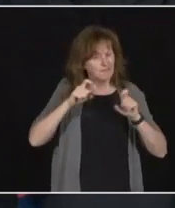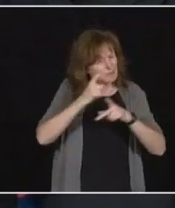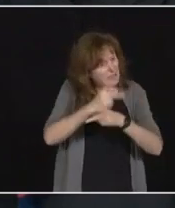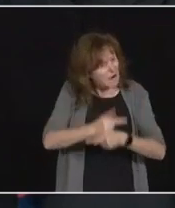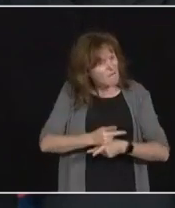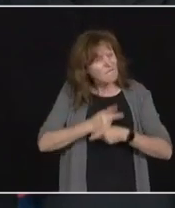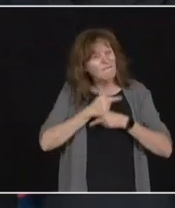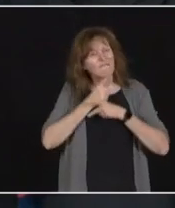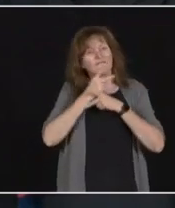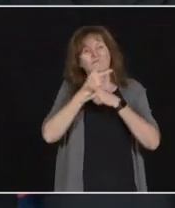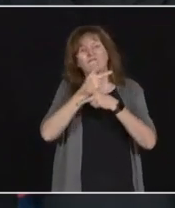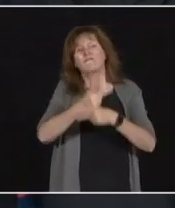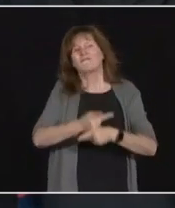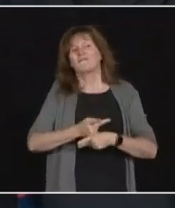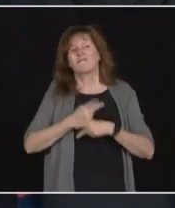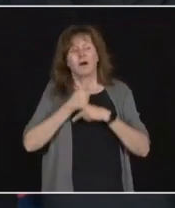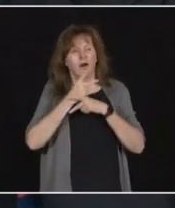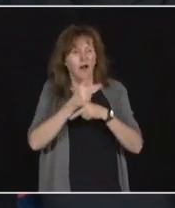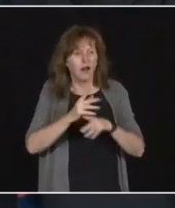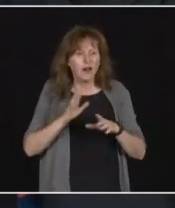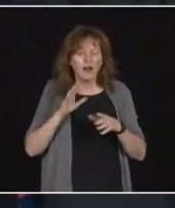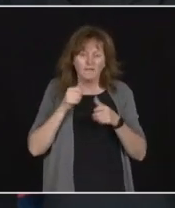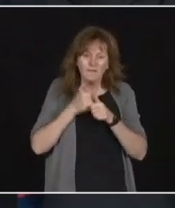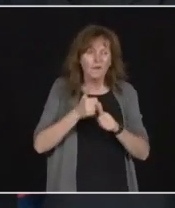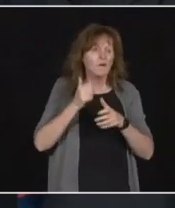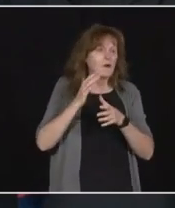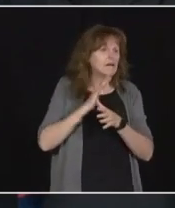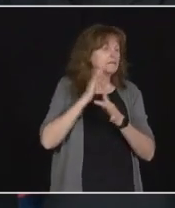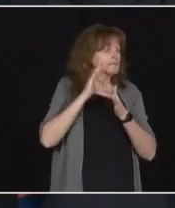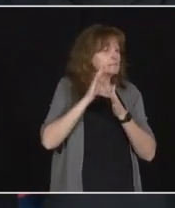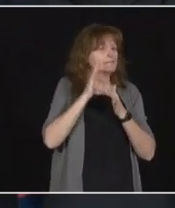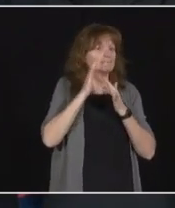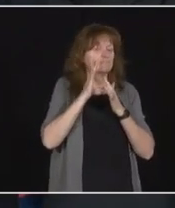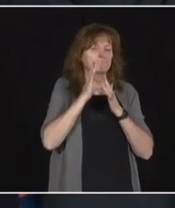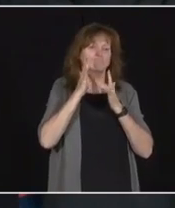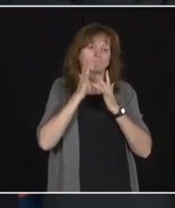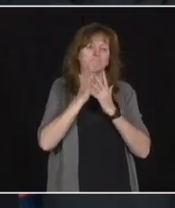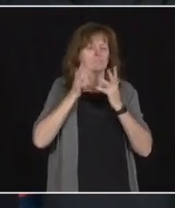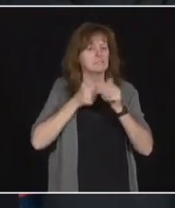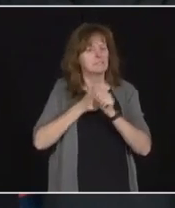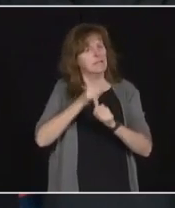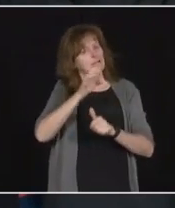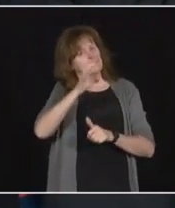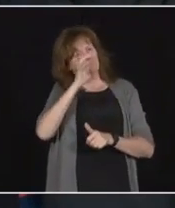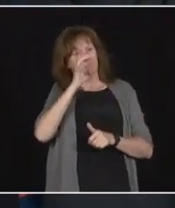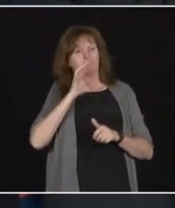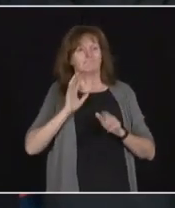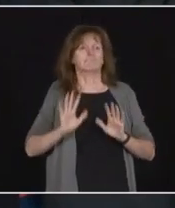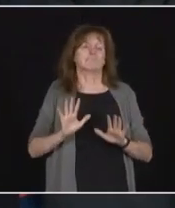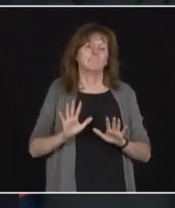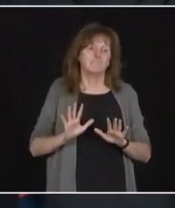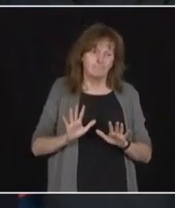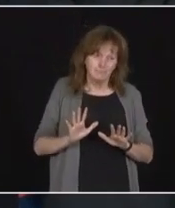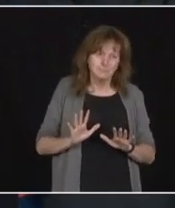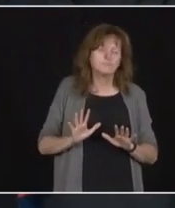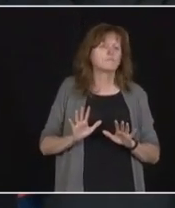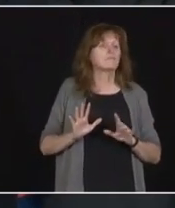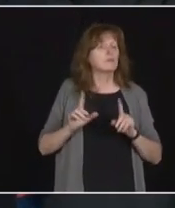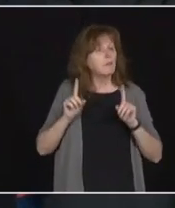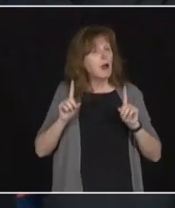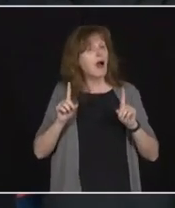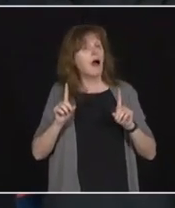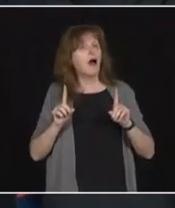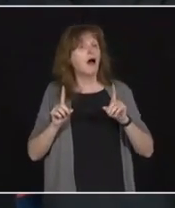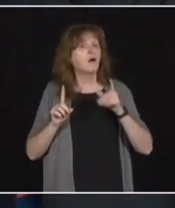this and put the proper protocols which we have in place. And at the end of the day, it's going to be the home that calls the